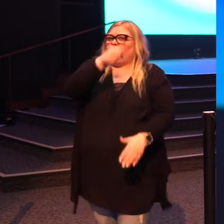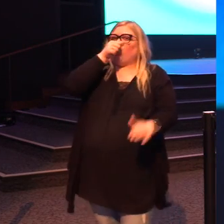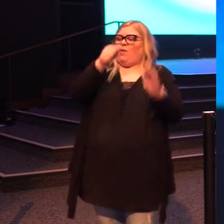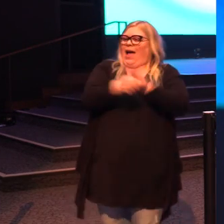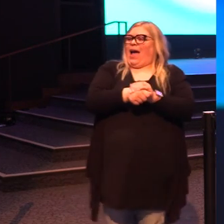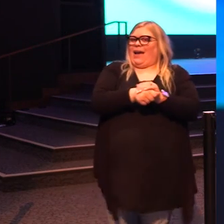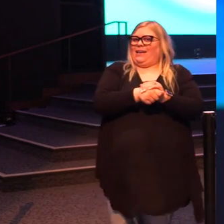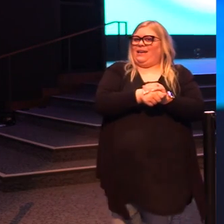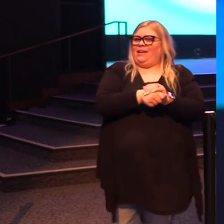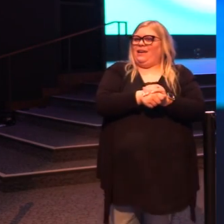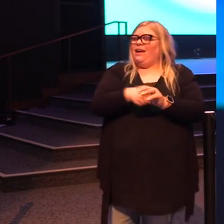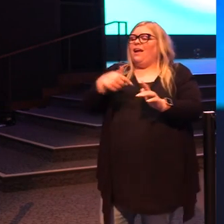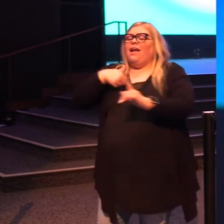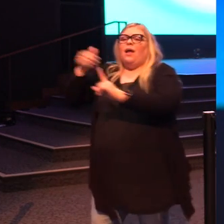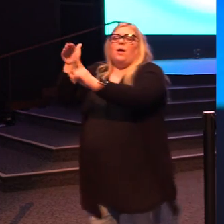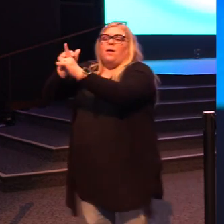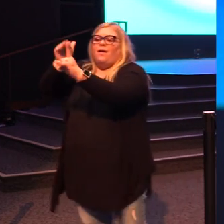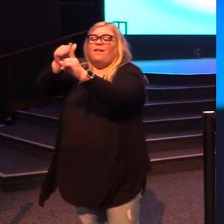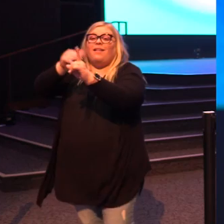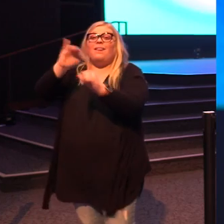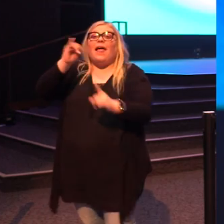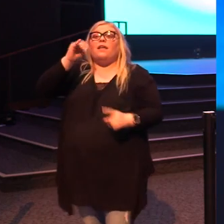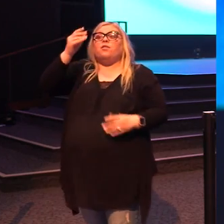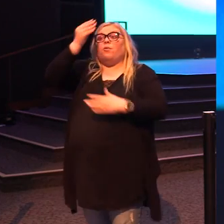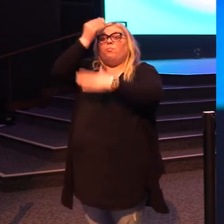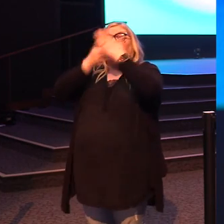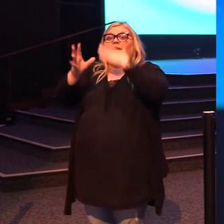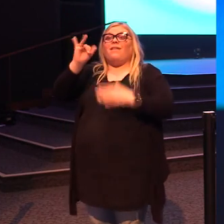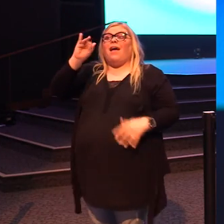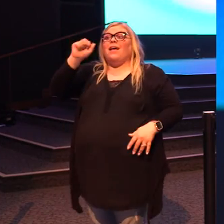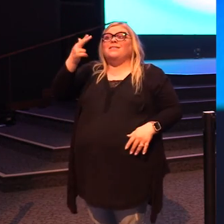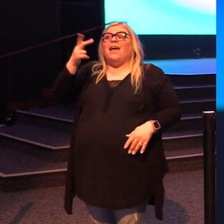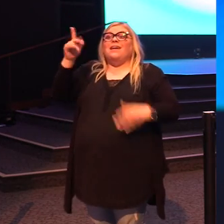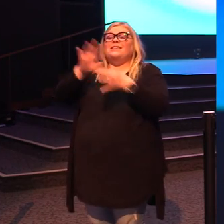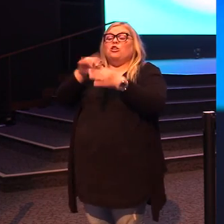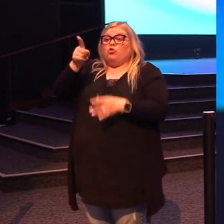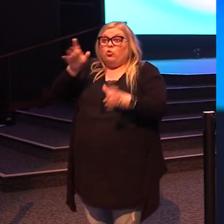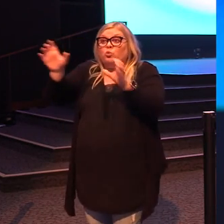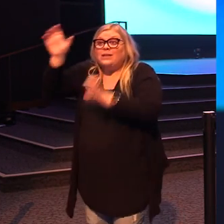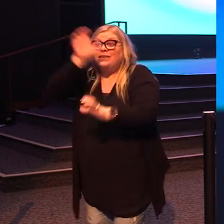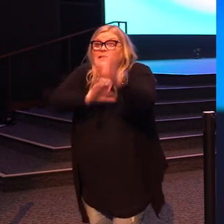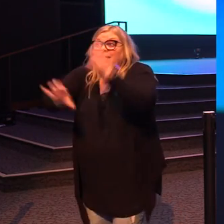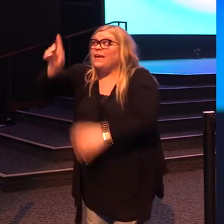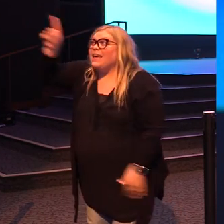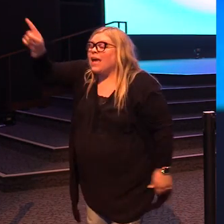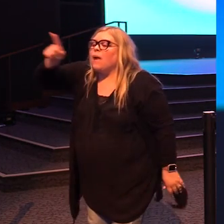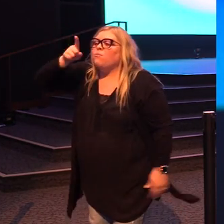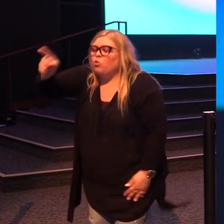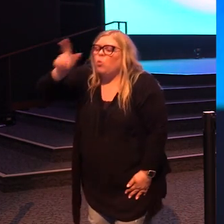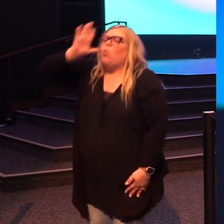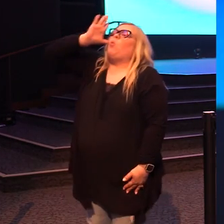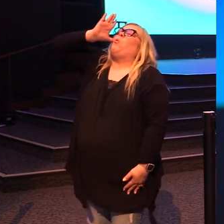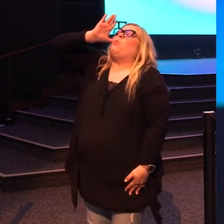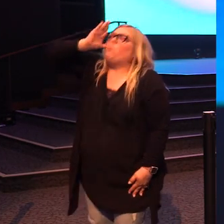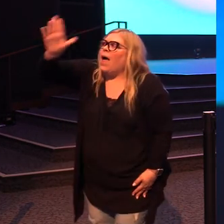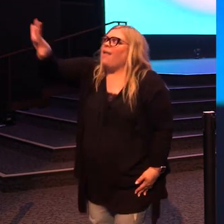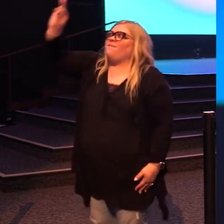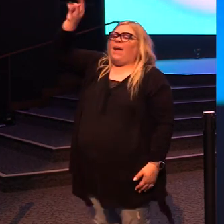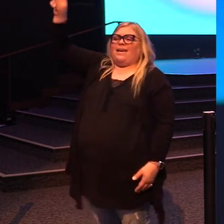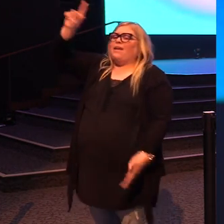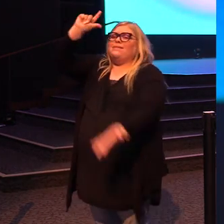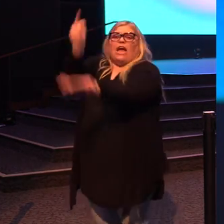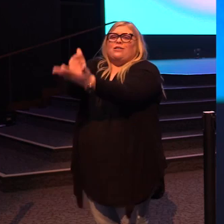to remind you, like Proverbs 8 tells us, if you seek Him, you will find Him. It is a